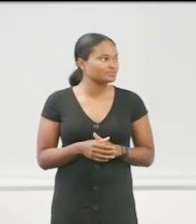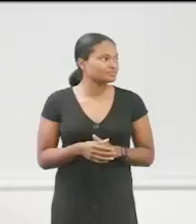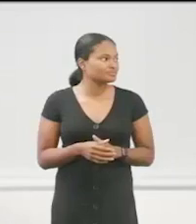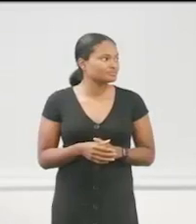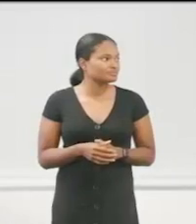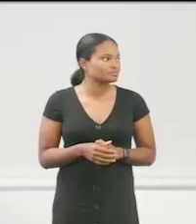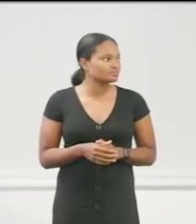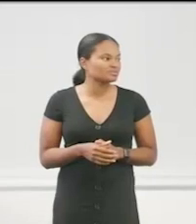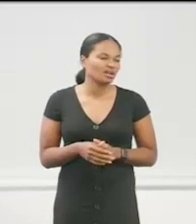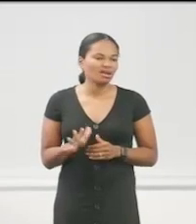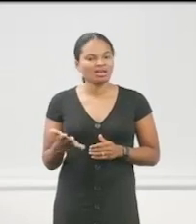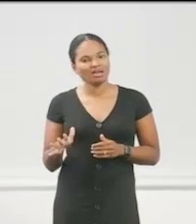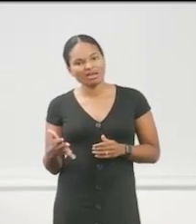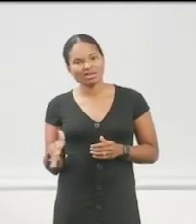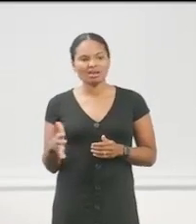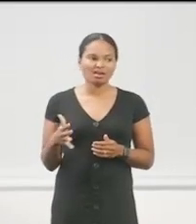That was a little weak.